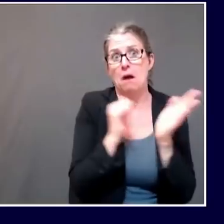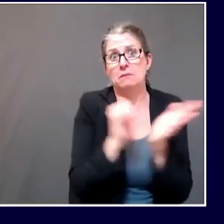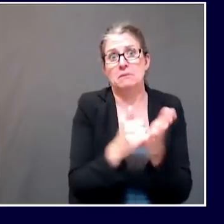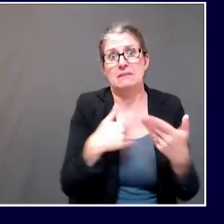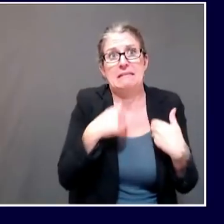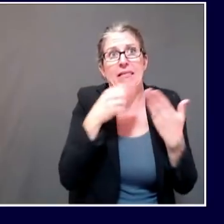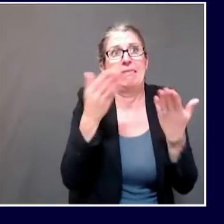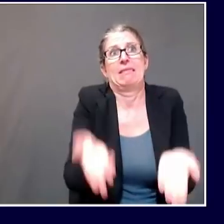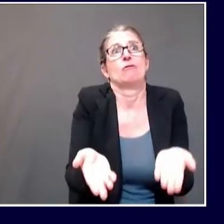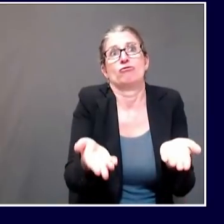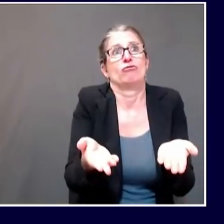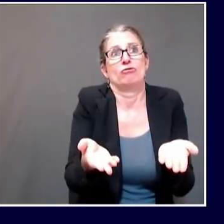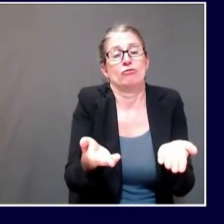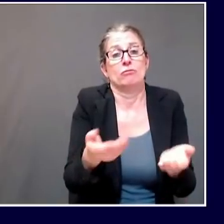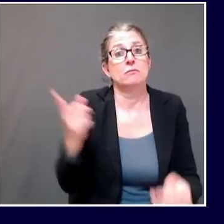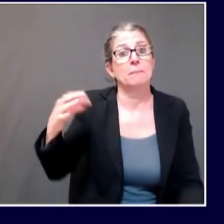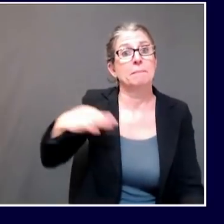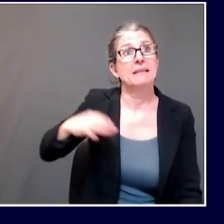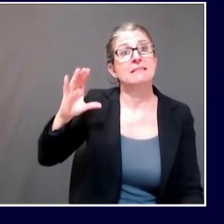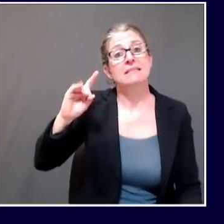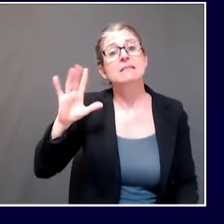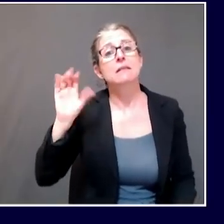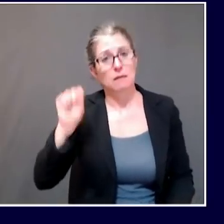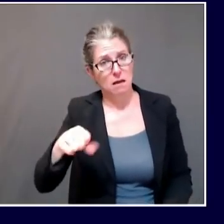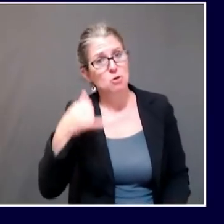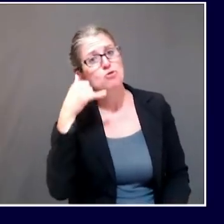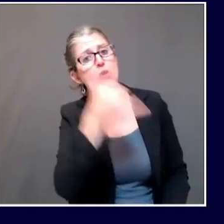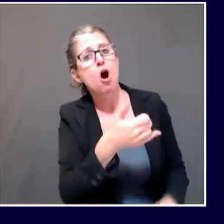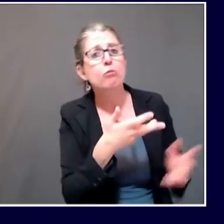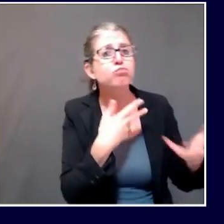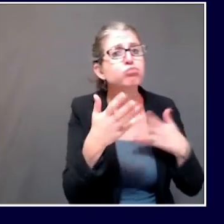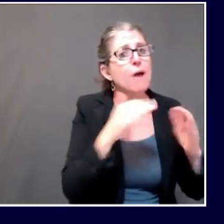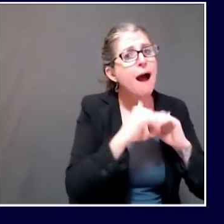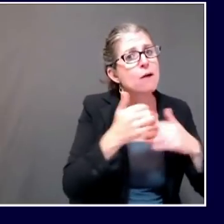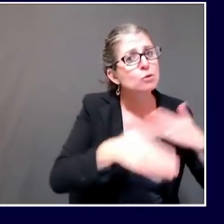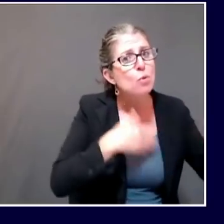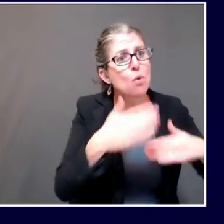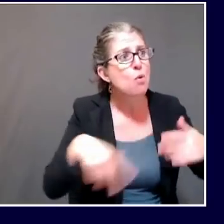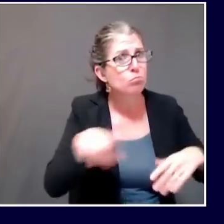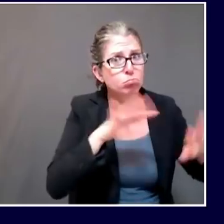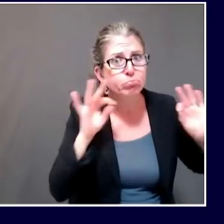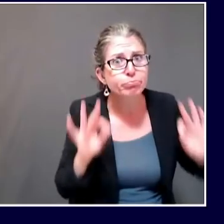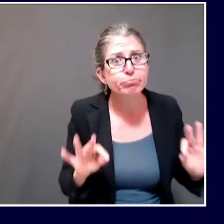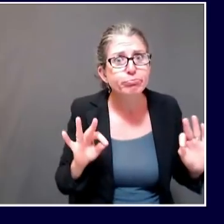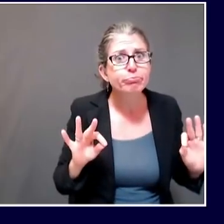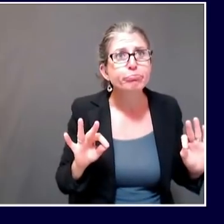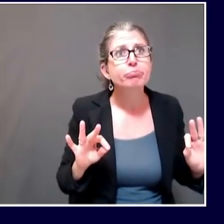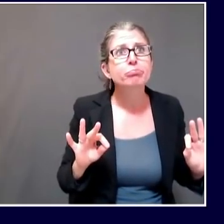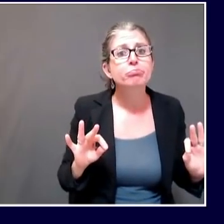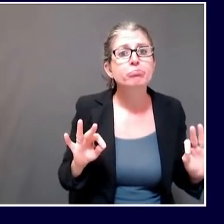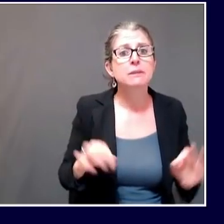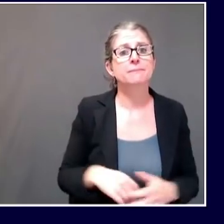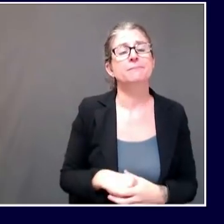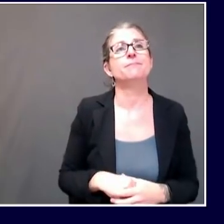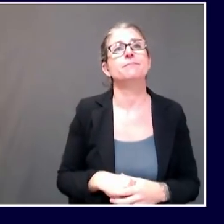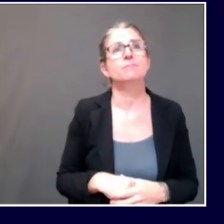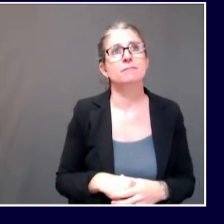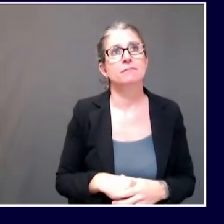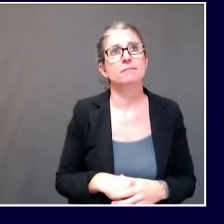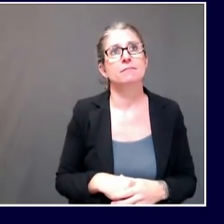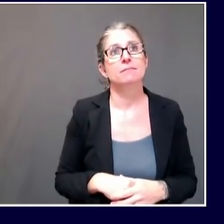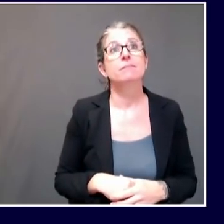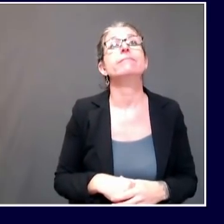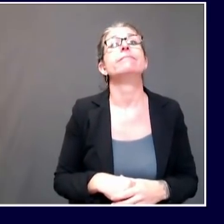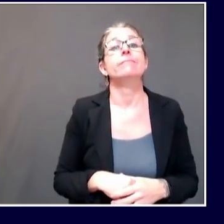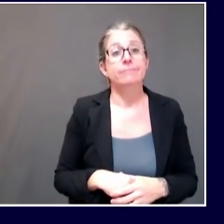how they're doing. If we learned that there are not recommendations in place or that these measures are not being implemented,